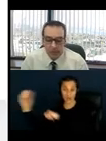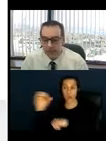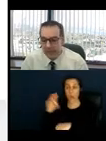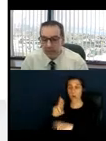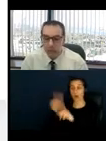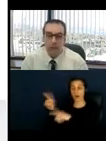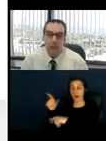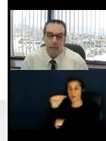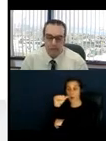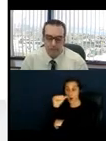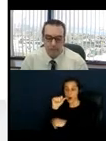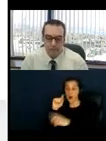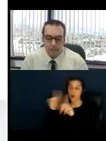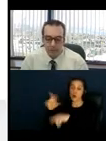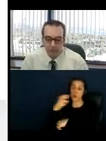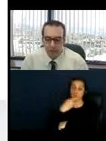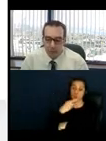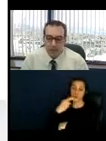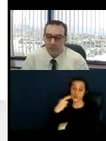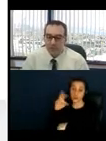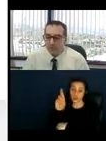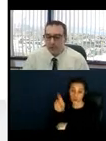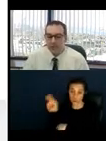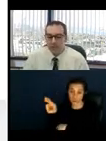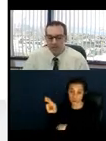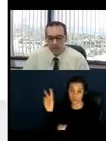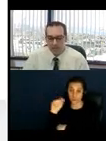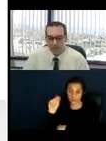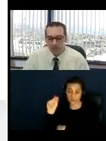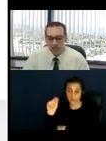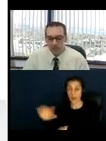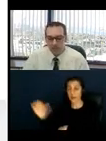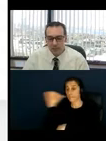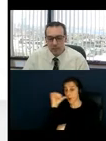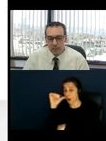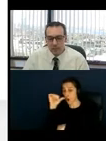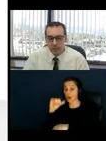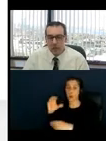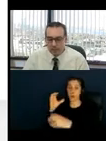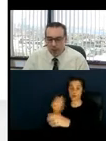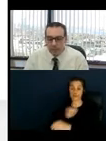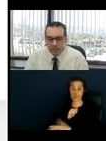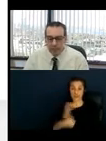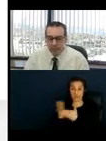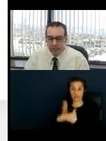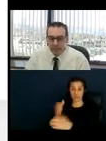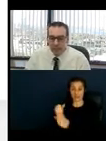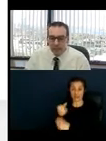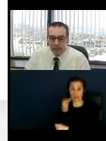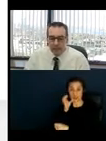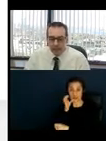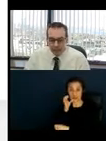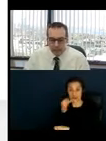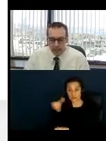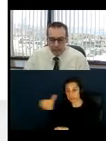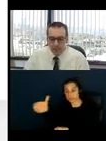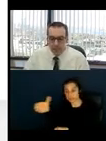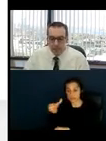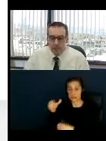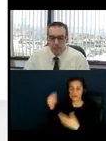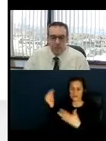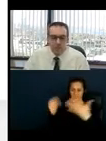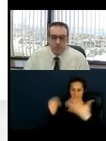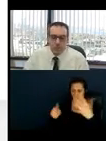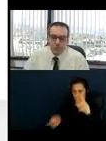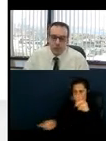bar, the heating and cooling options, or self-serve drink stations. On top of that, an additional